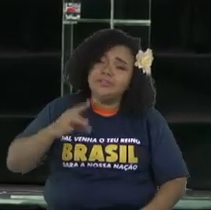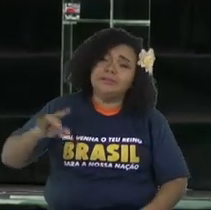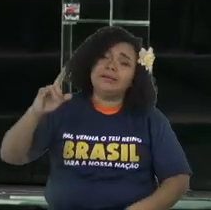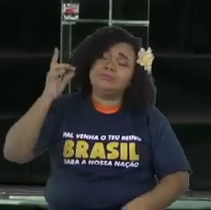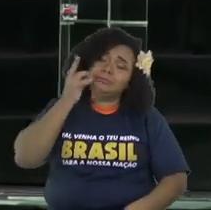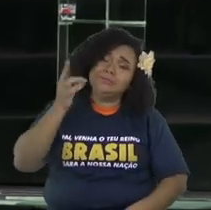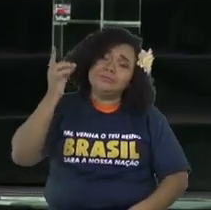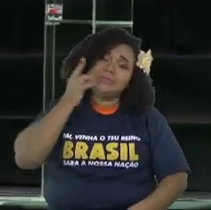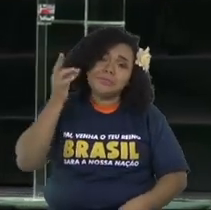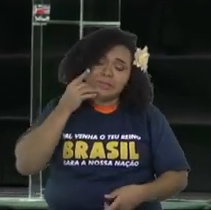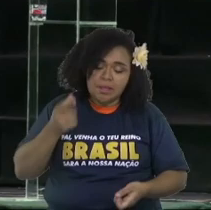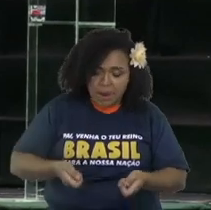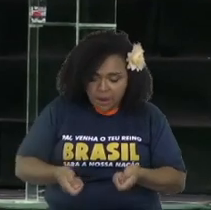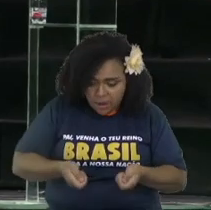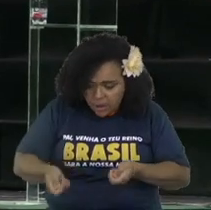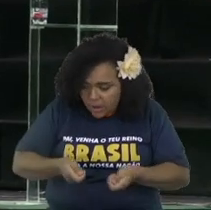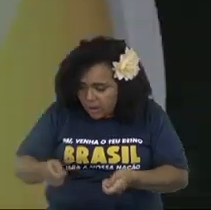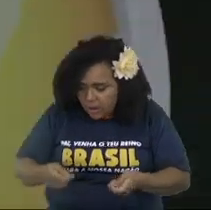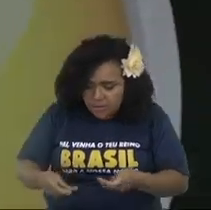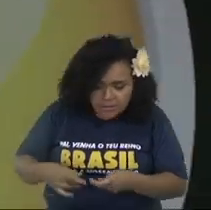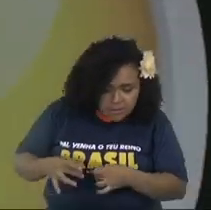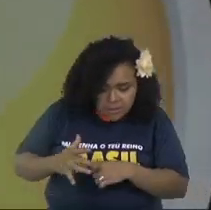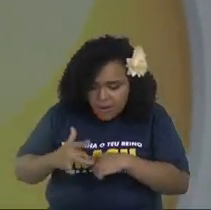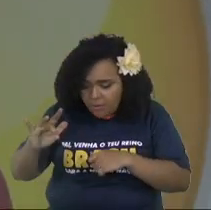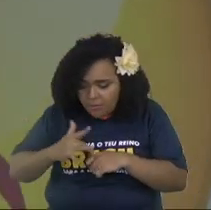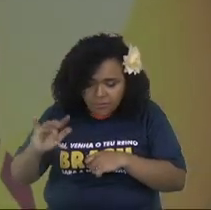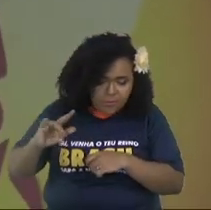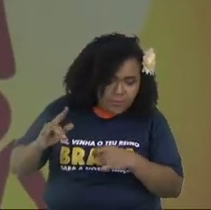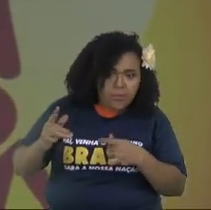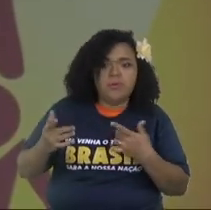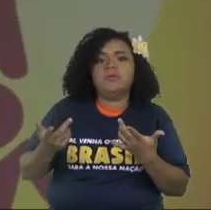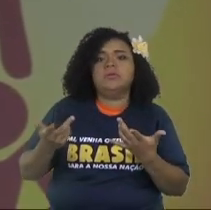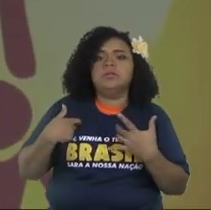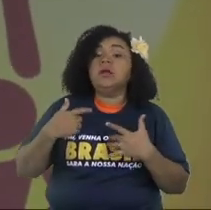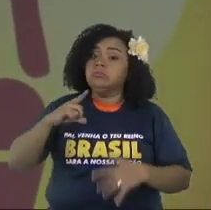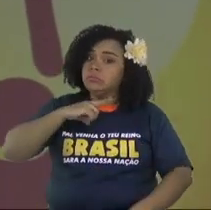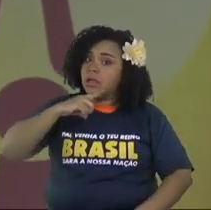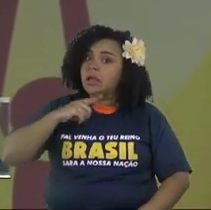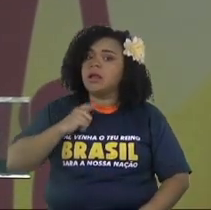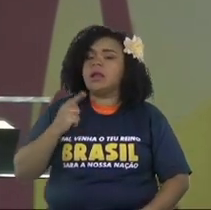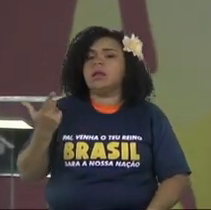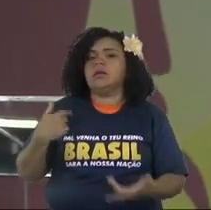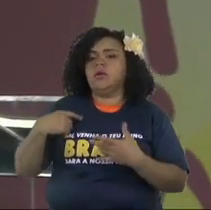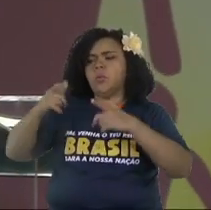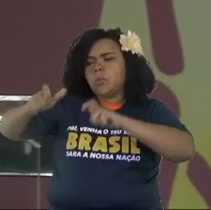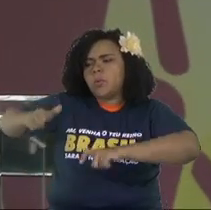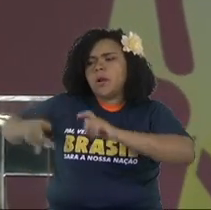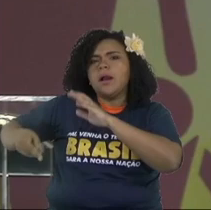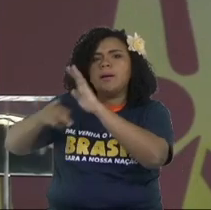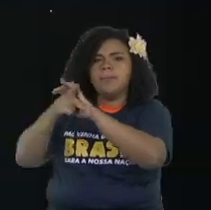some pieces of shiny things. And He stays like for days doing things like this.